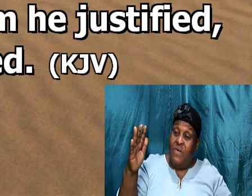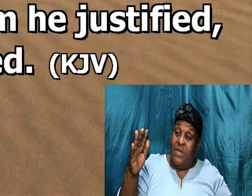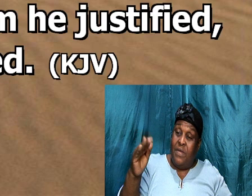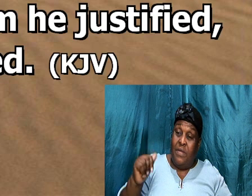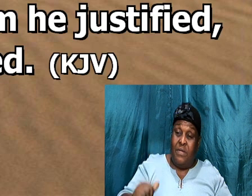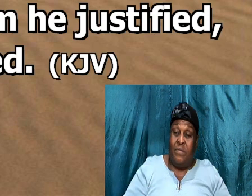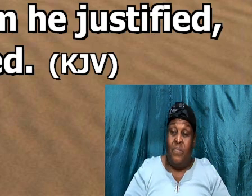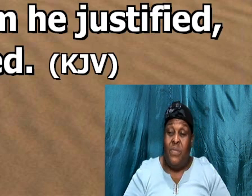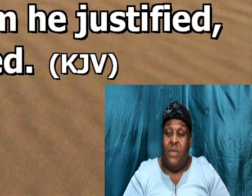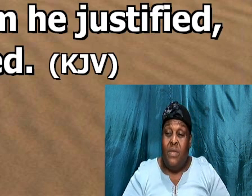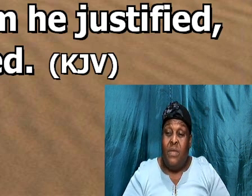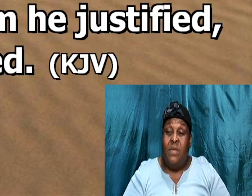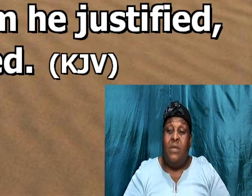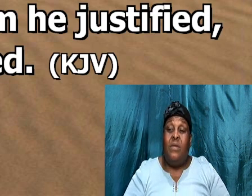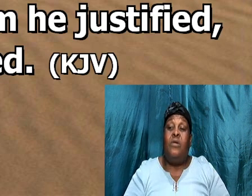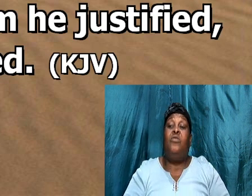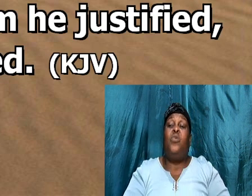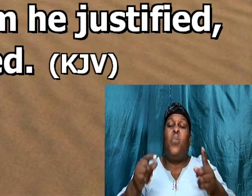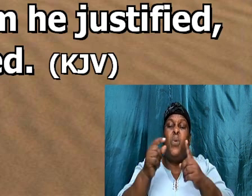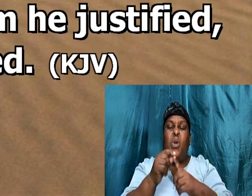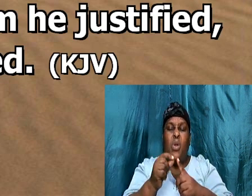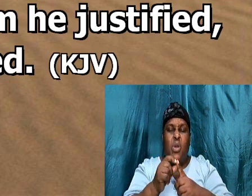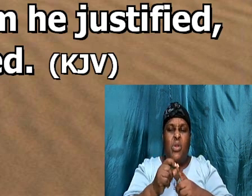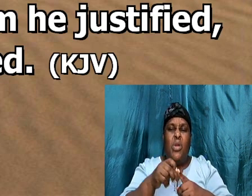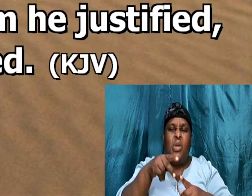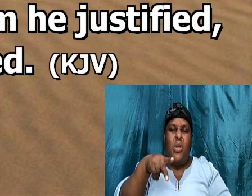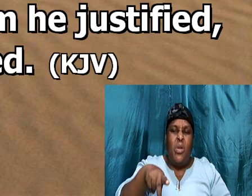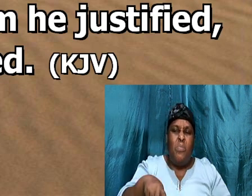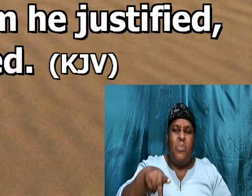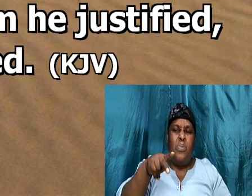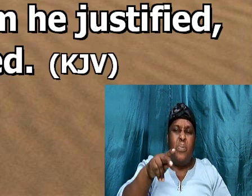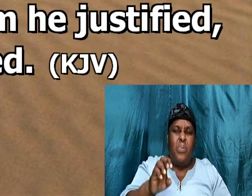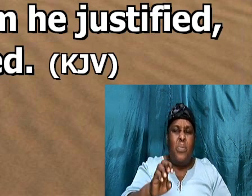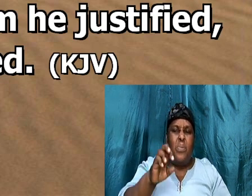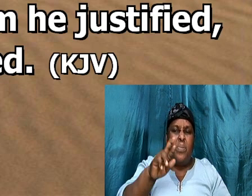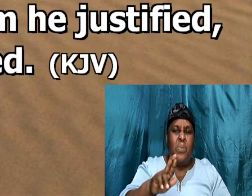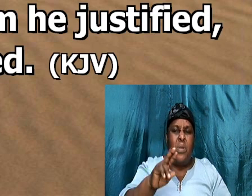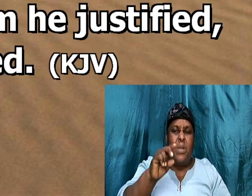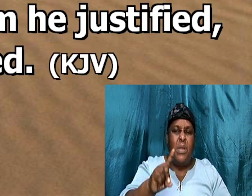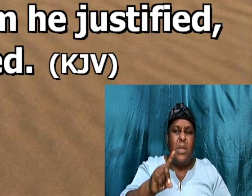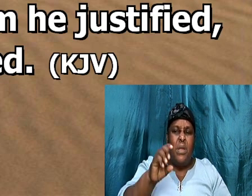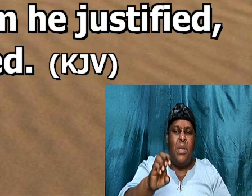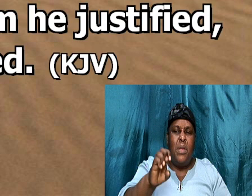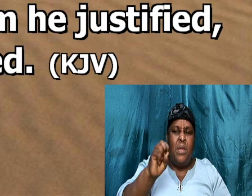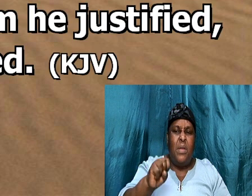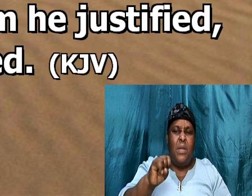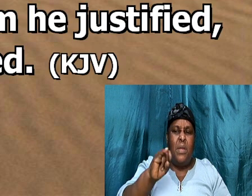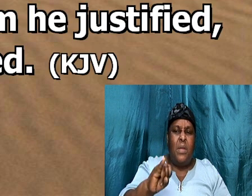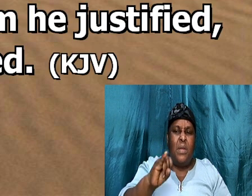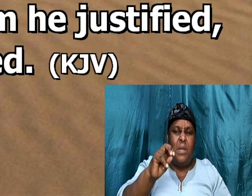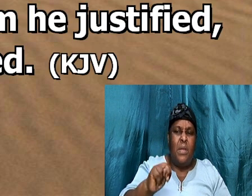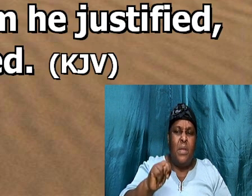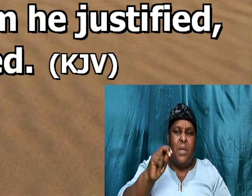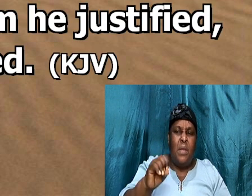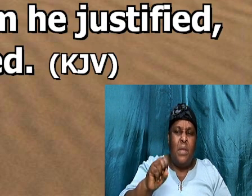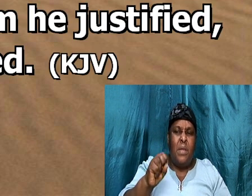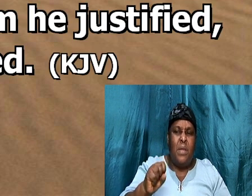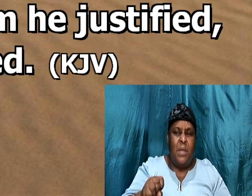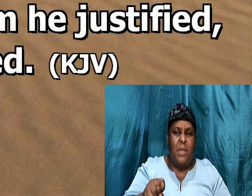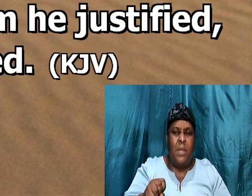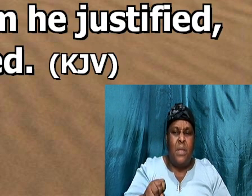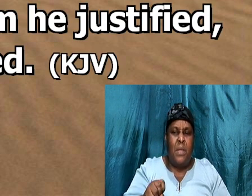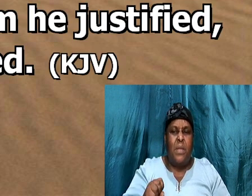The word predestinated, there is a key word, and it comes from, the Greek, pro-idzo,